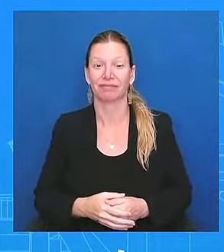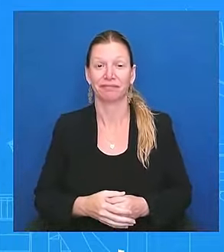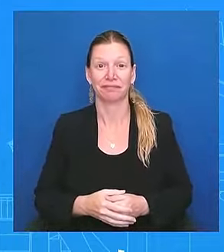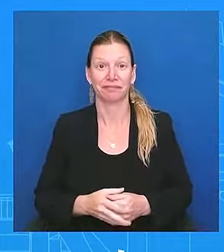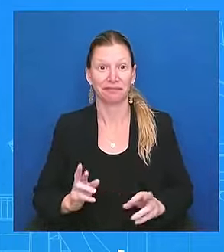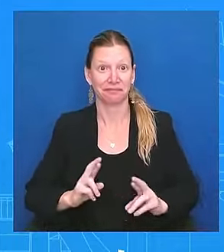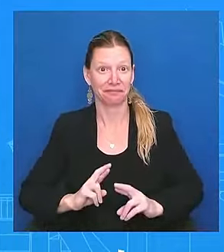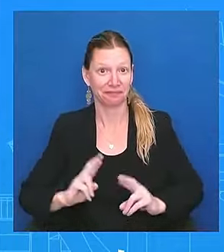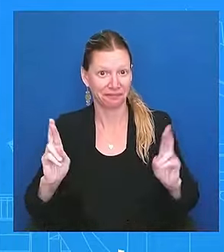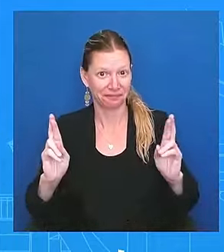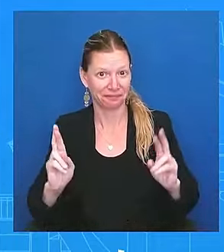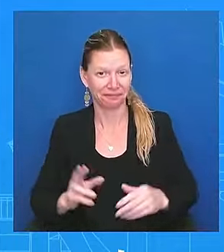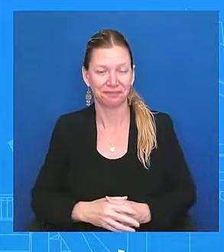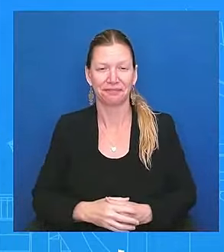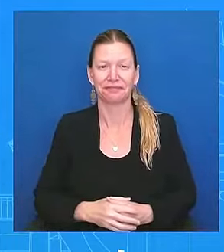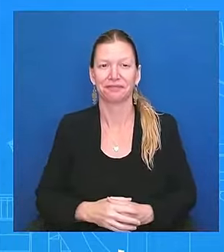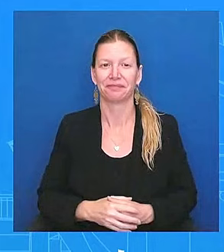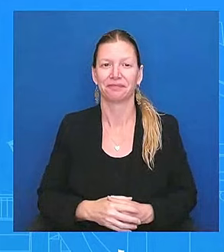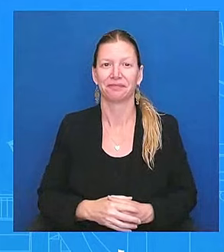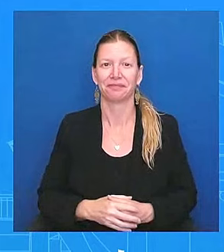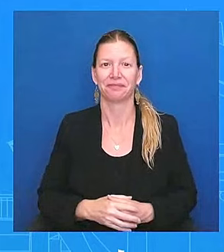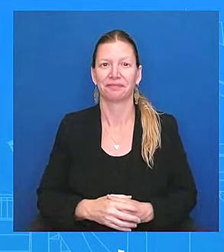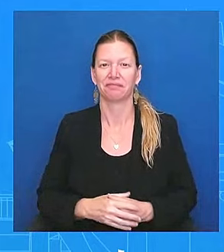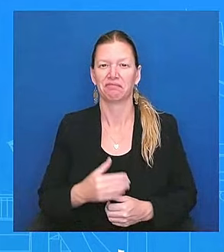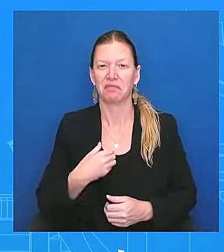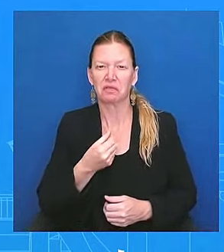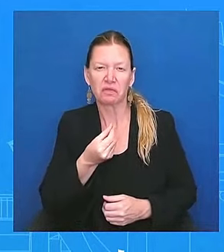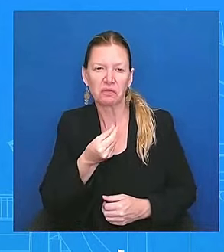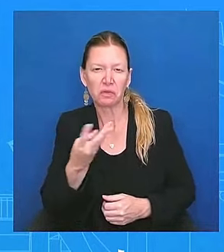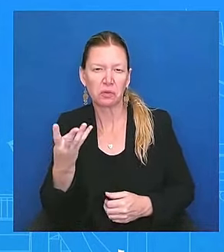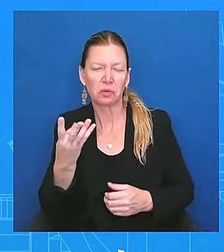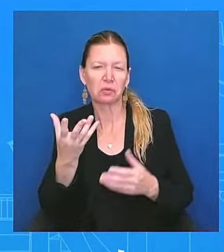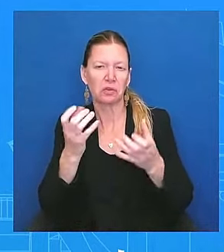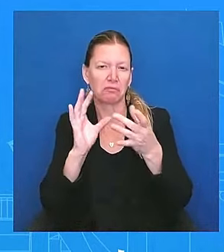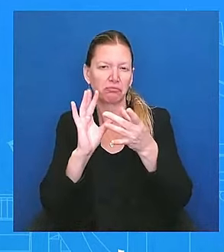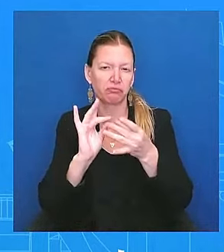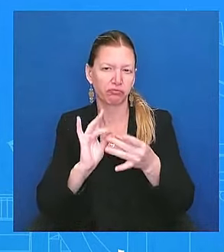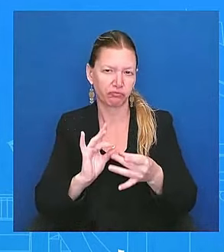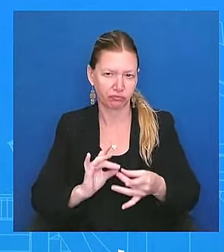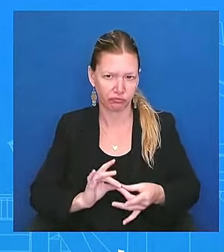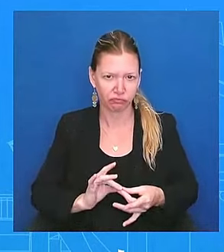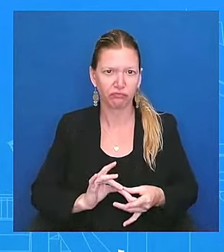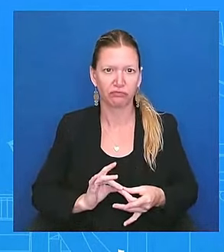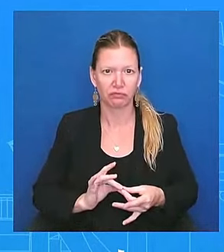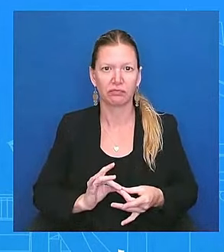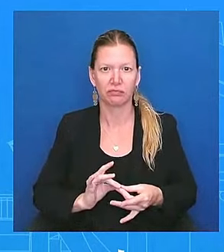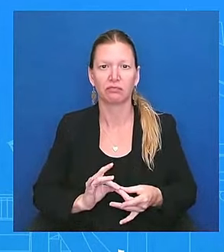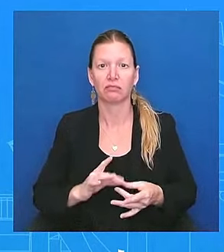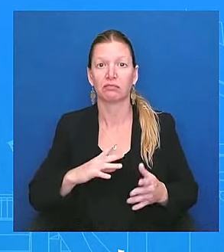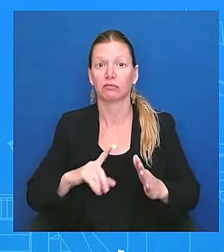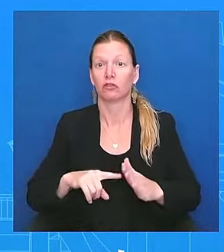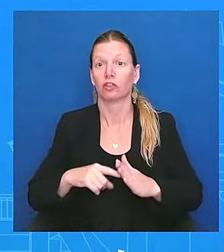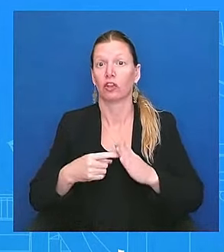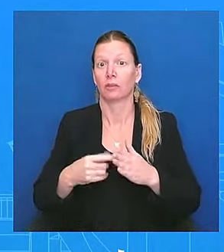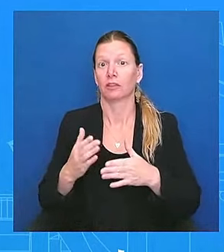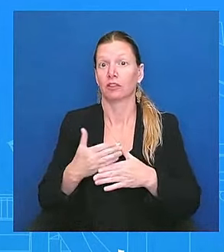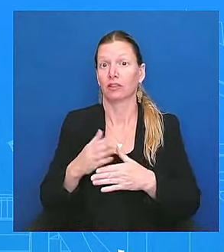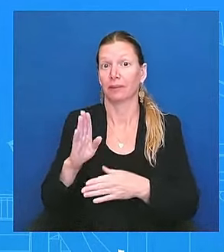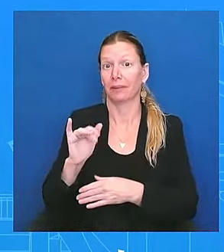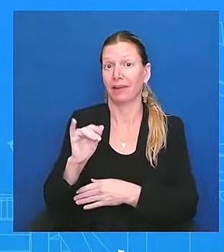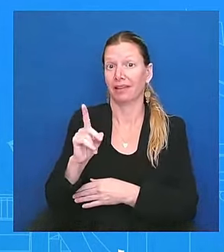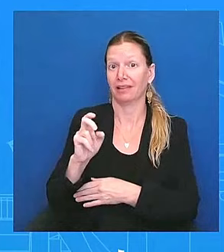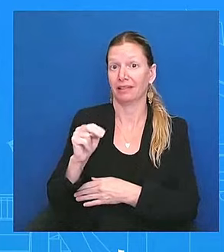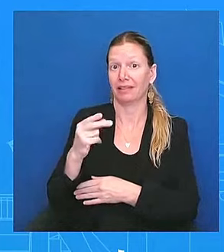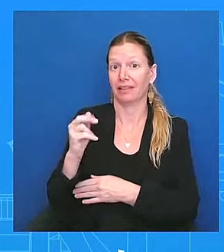I have a couple things at the top. So I want to begin by sharing that Biden-Harris administration is announcing a significant